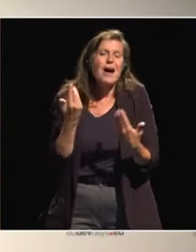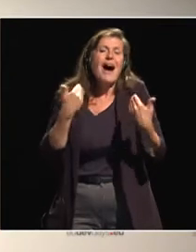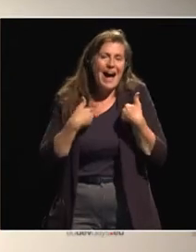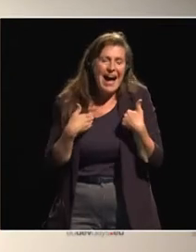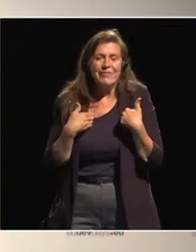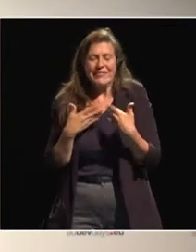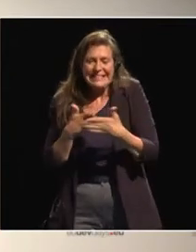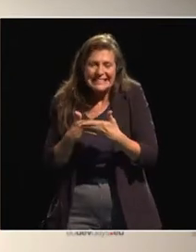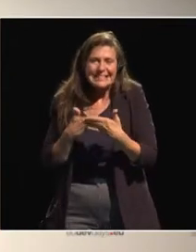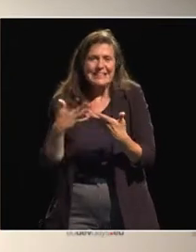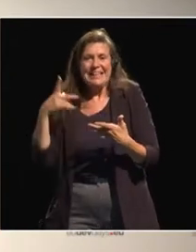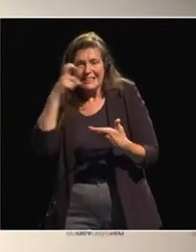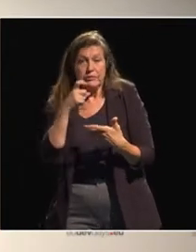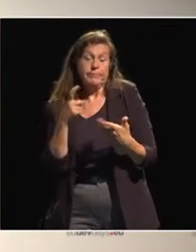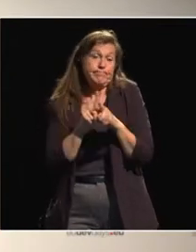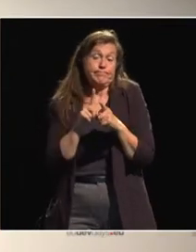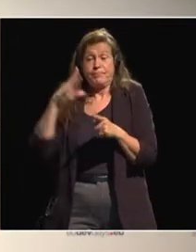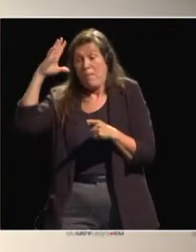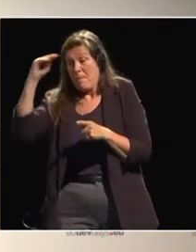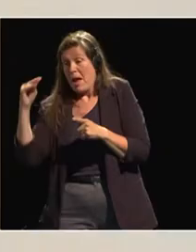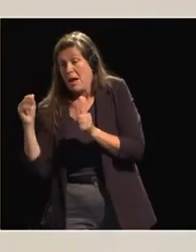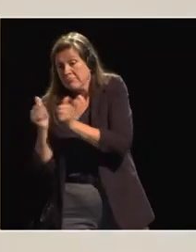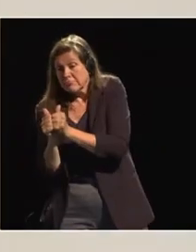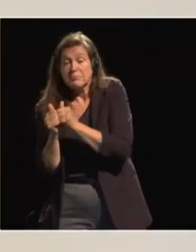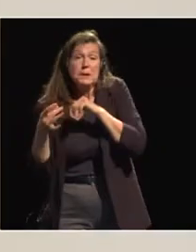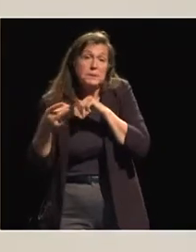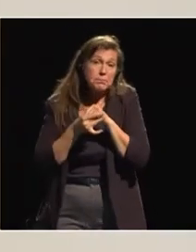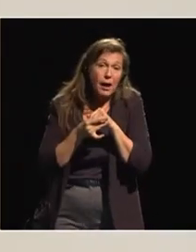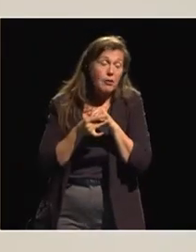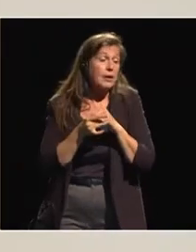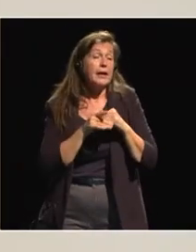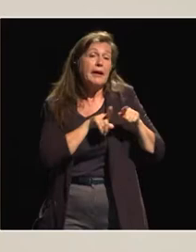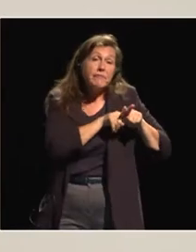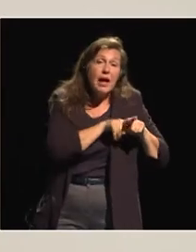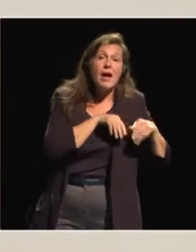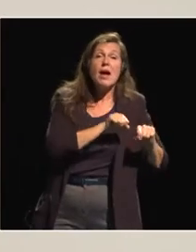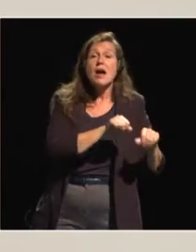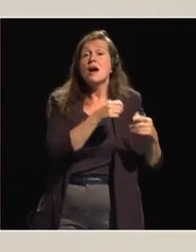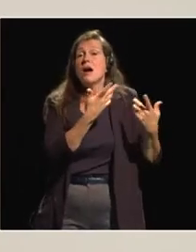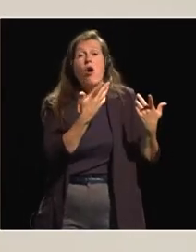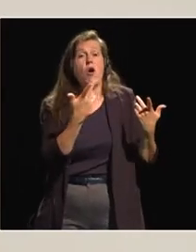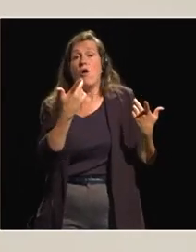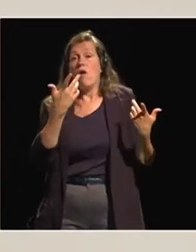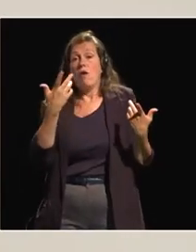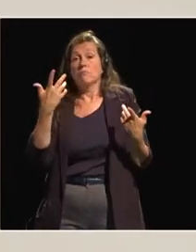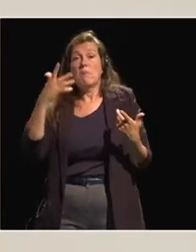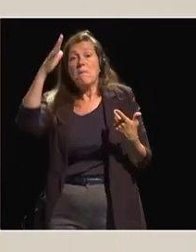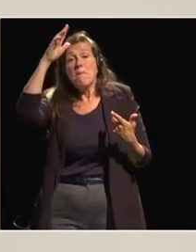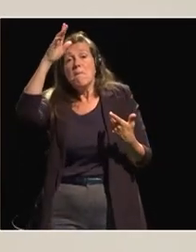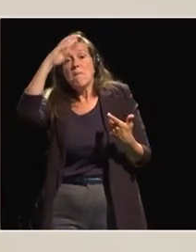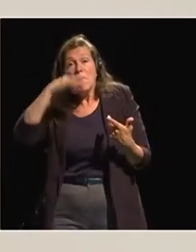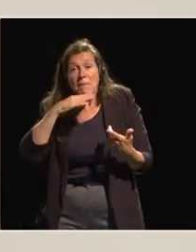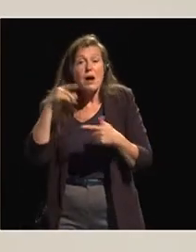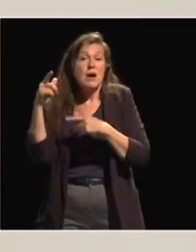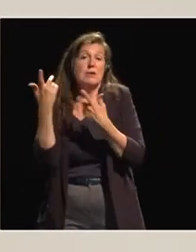still find it difficult with their men, with their husbands, with their fathers, with their brothers, find